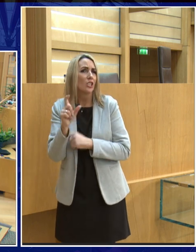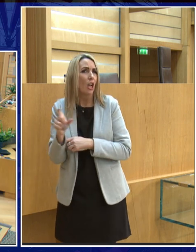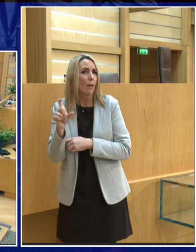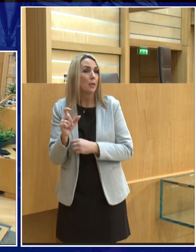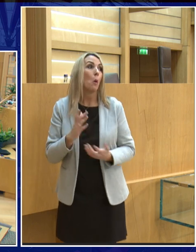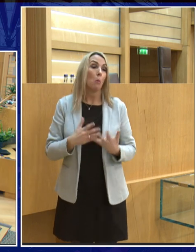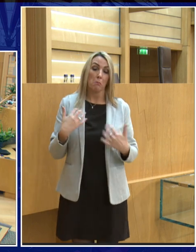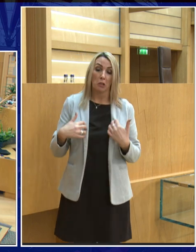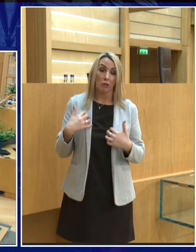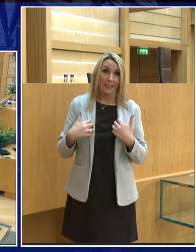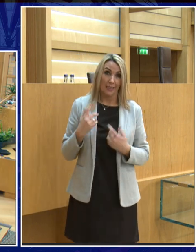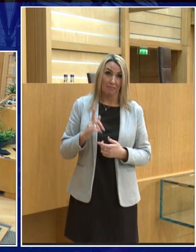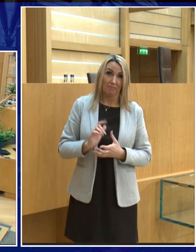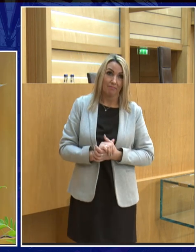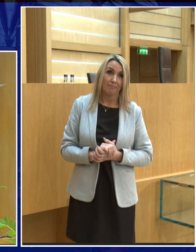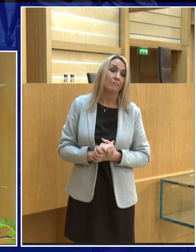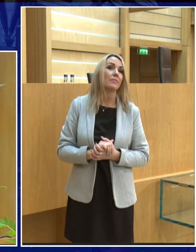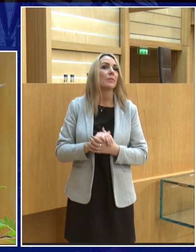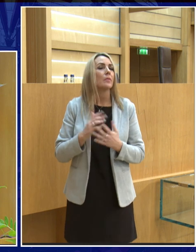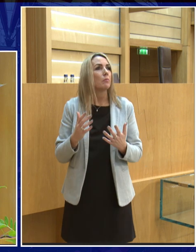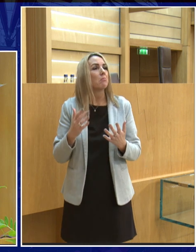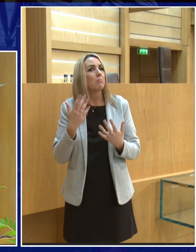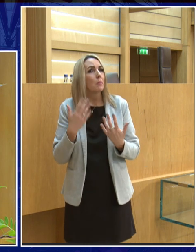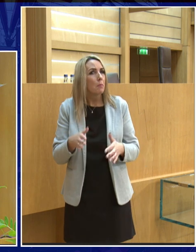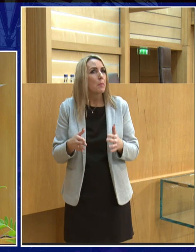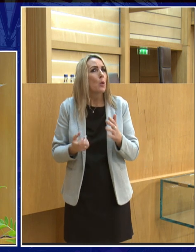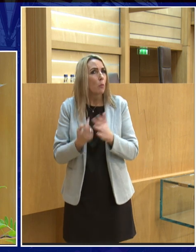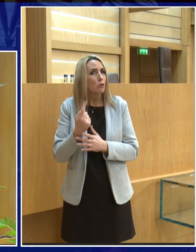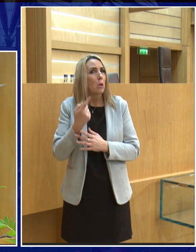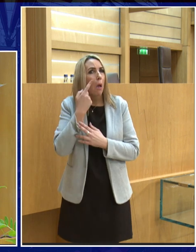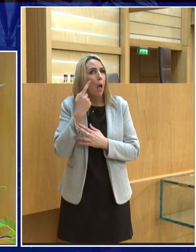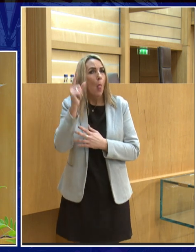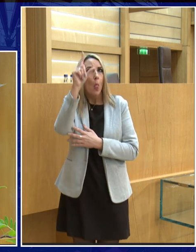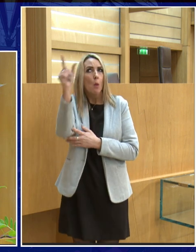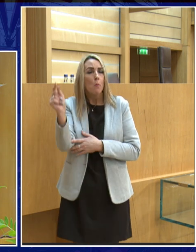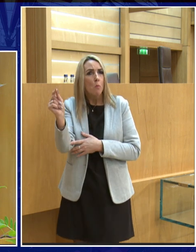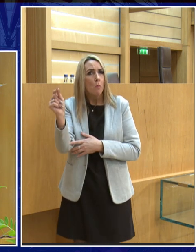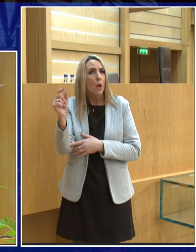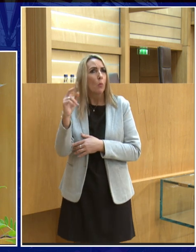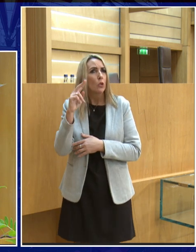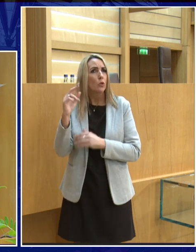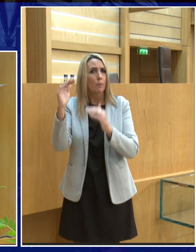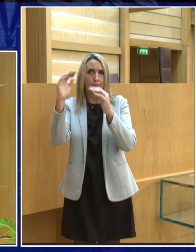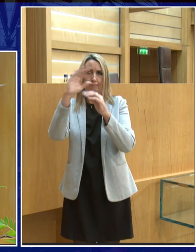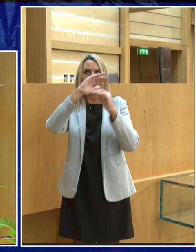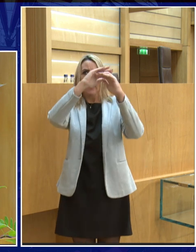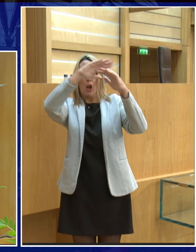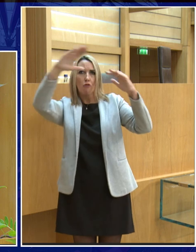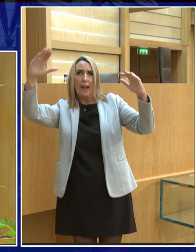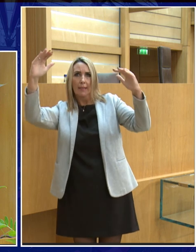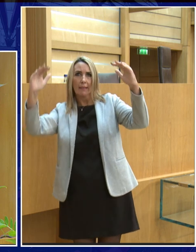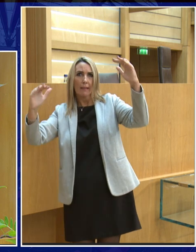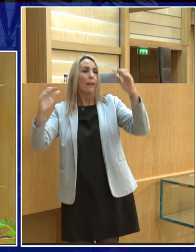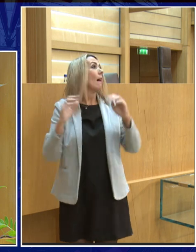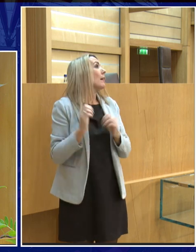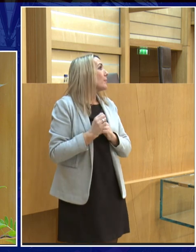quite interested in is now I don't know if you ever had the opportunity to see the moon when it's low on the horizon so sometimes you see it when it's